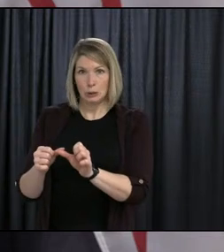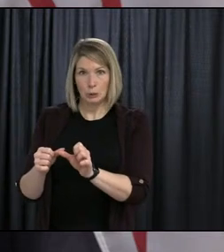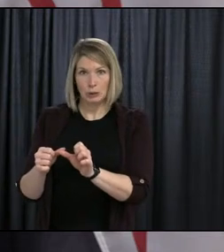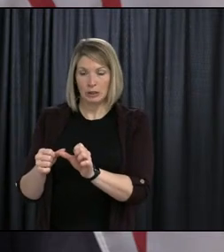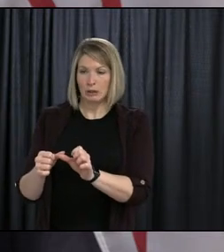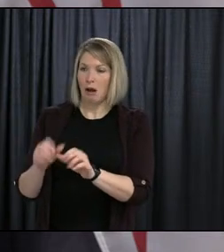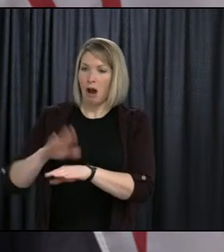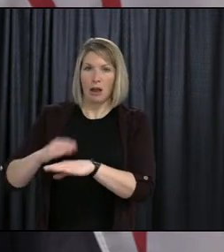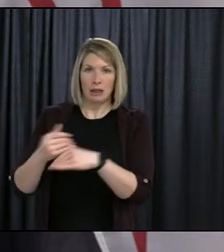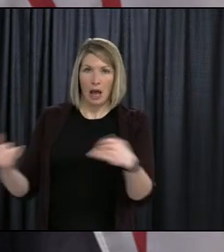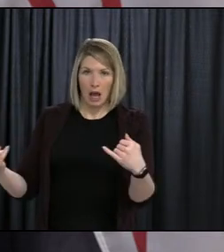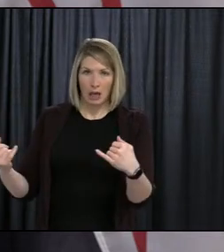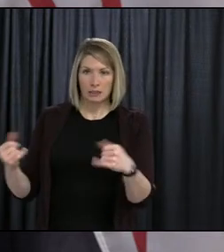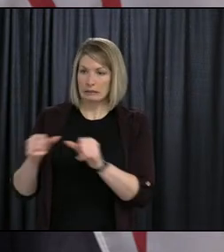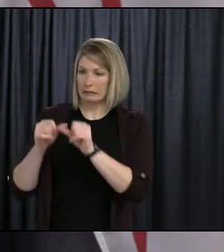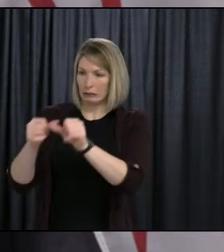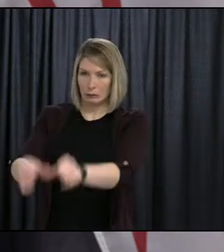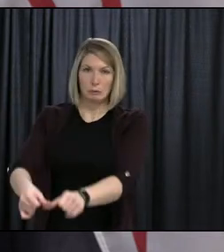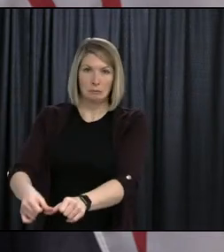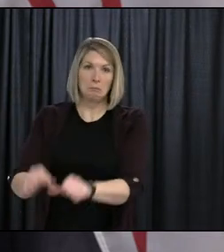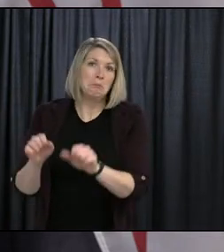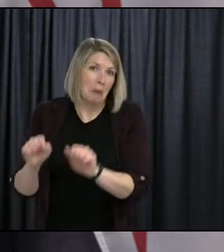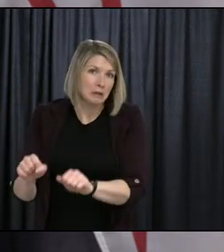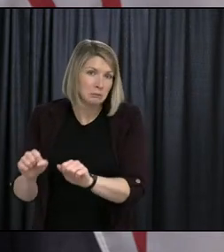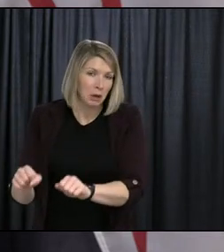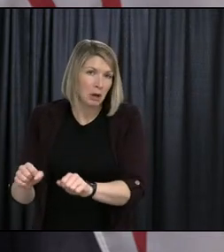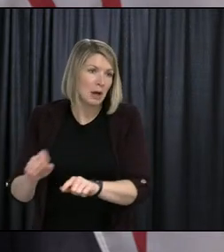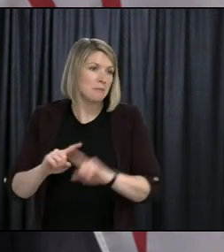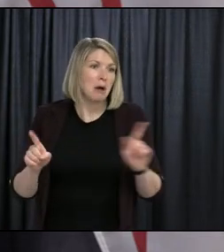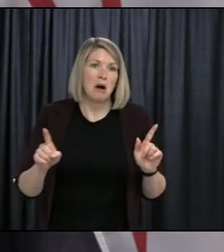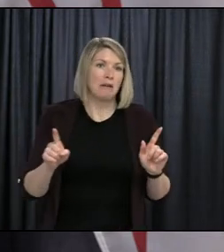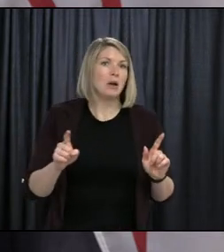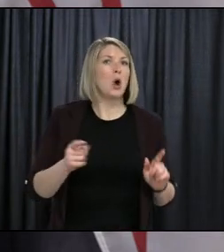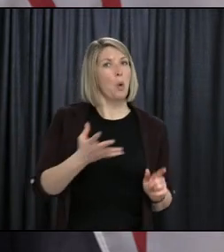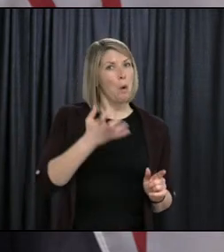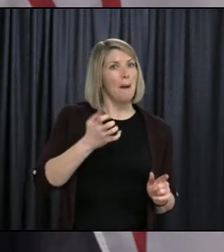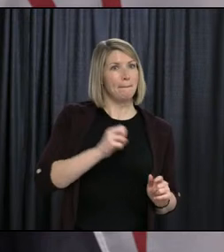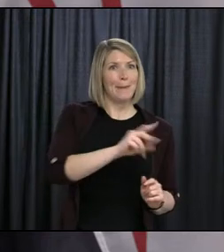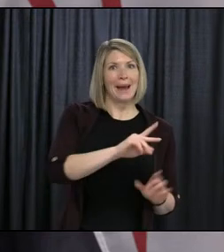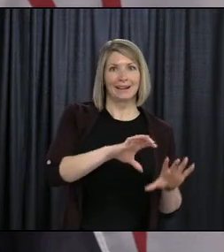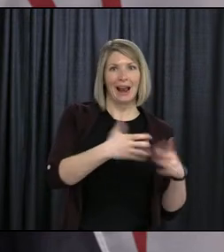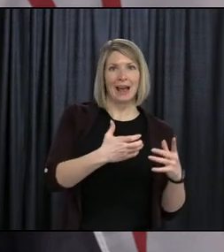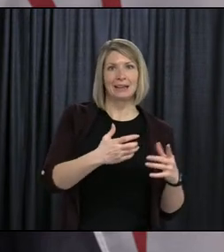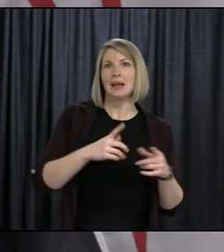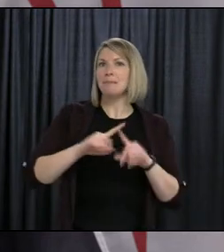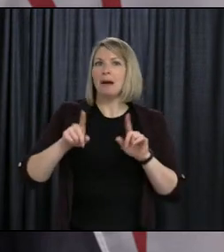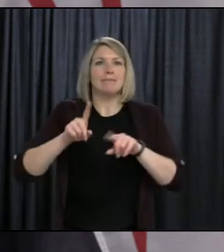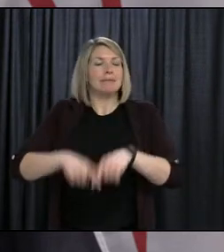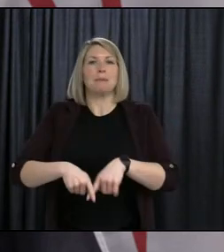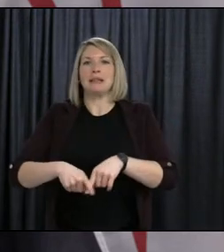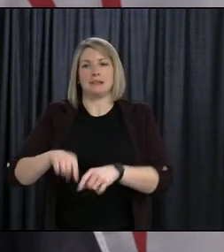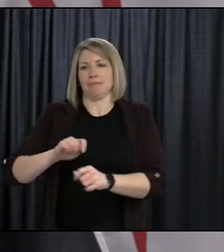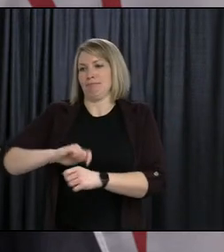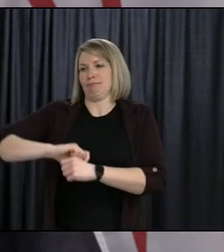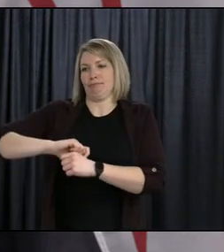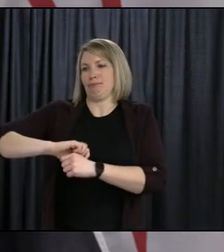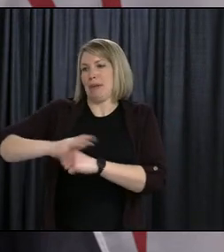back be back in class. But that that's contingent on whatever happens with the pandemic and the advice of public health.